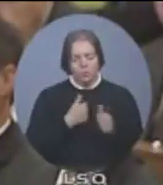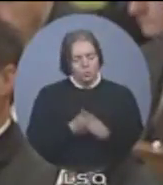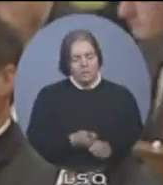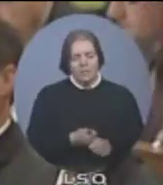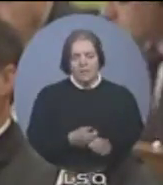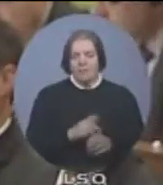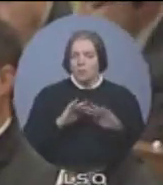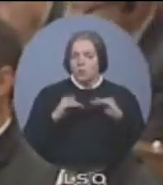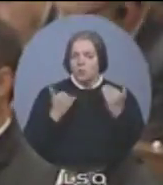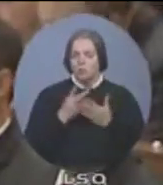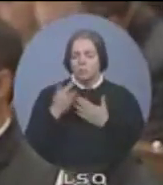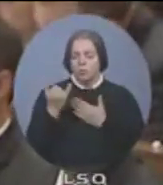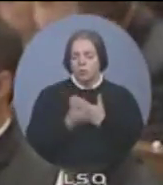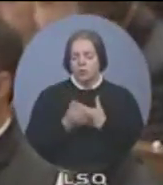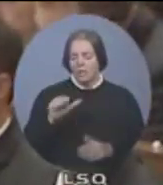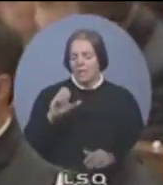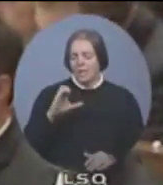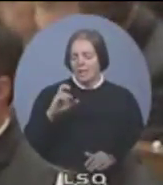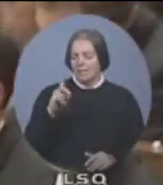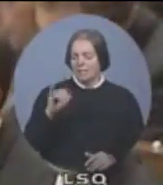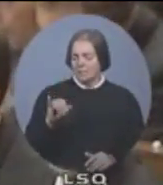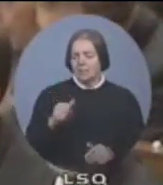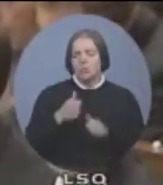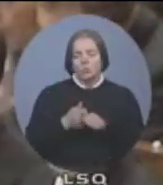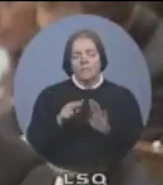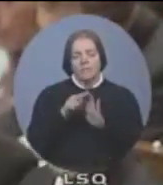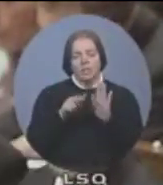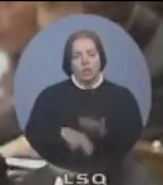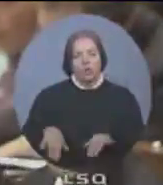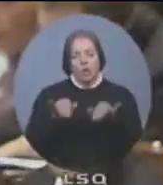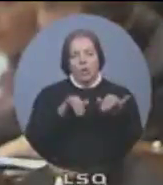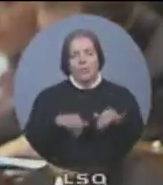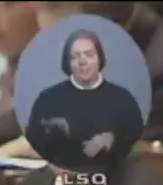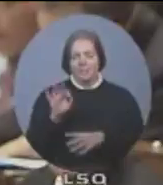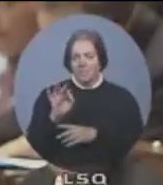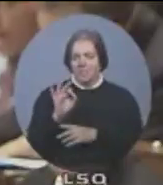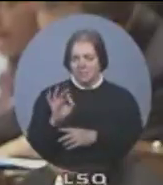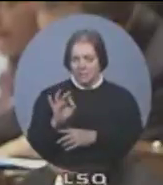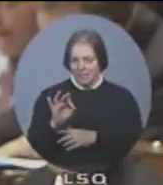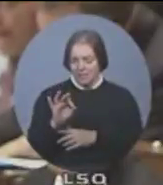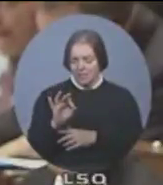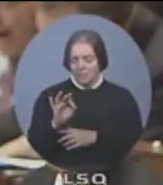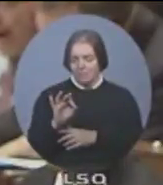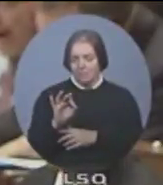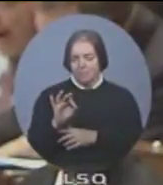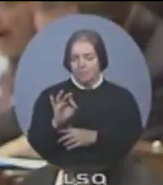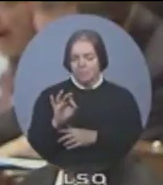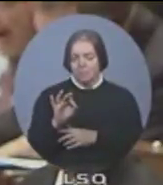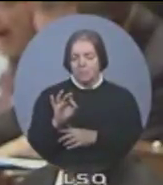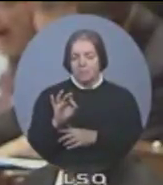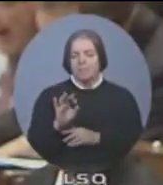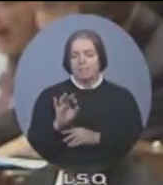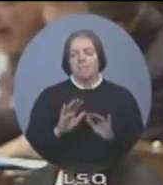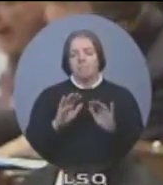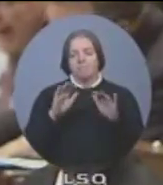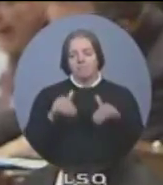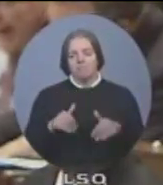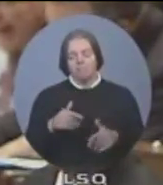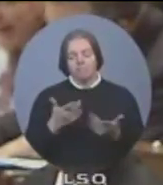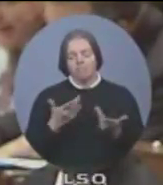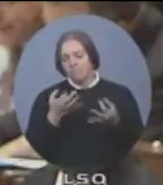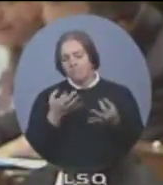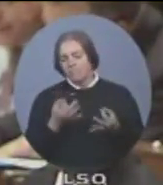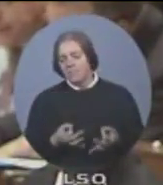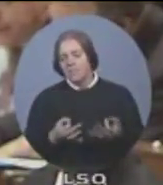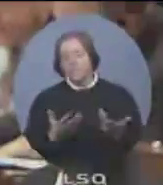effectiveness standards. After due diligence, it was determined that Kairos' proposal did not meet government standards.